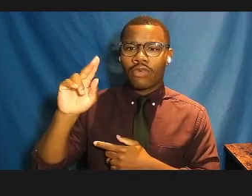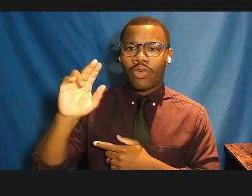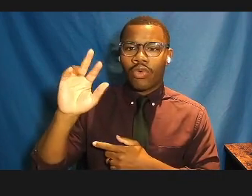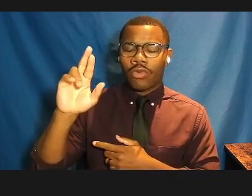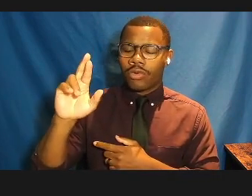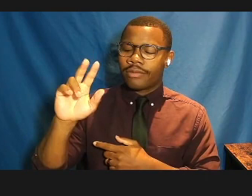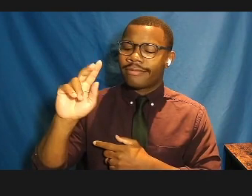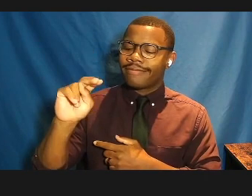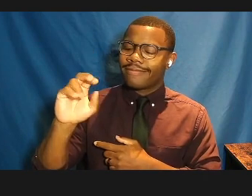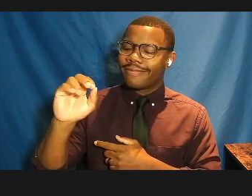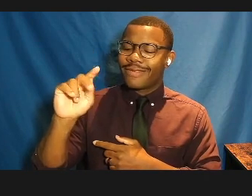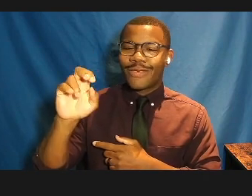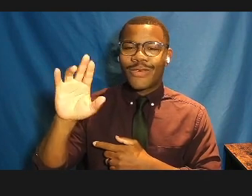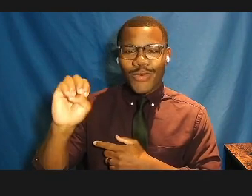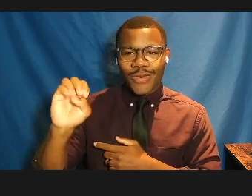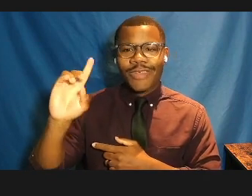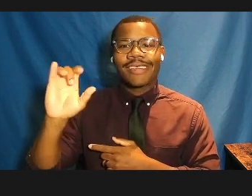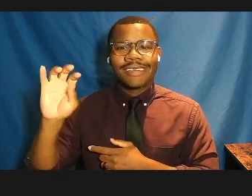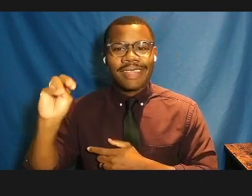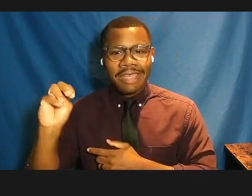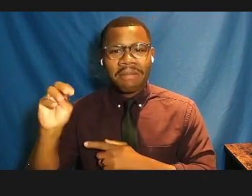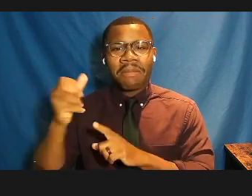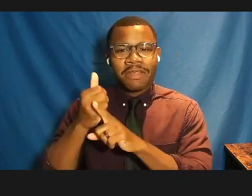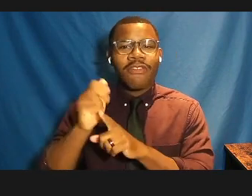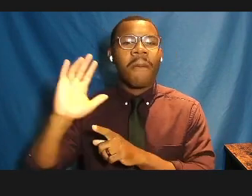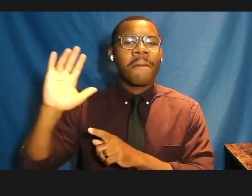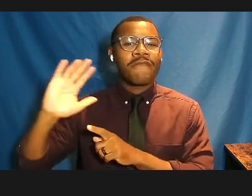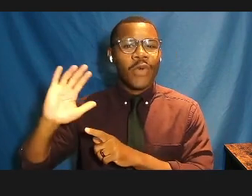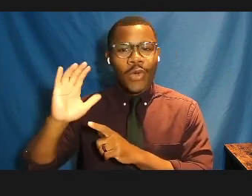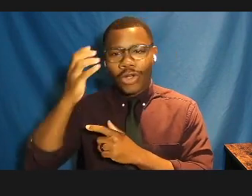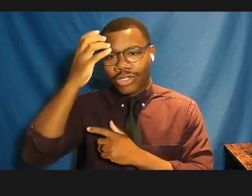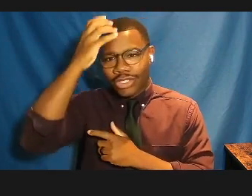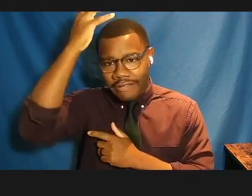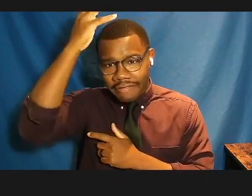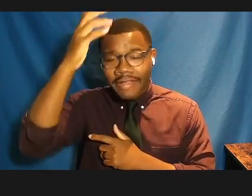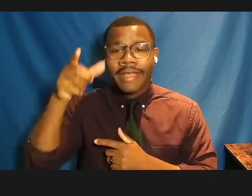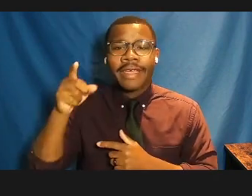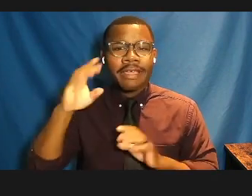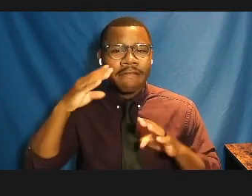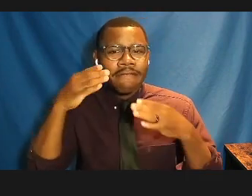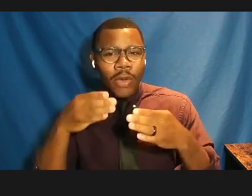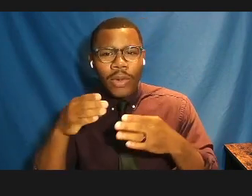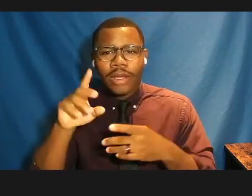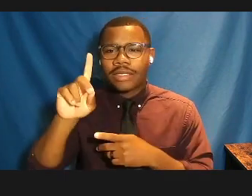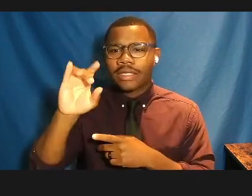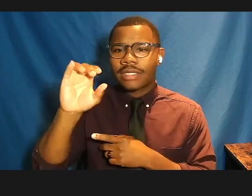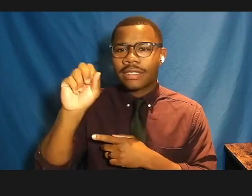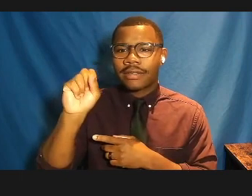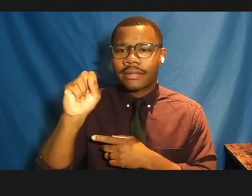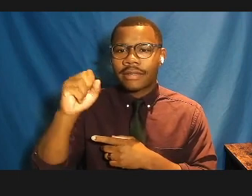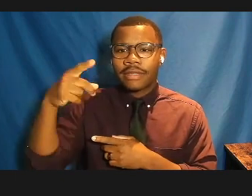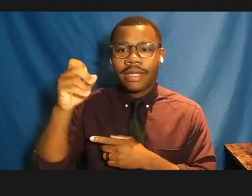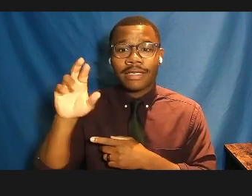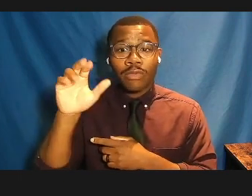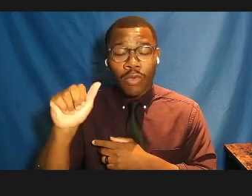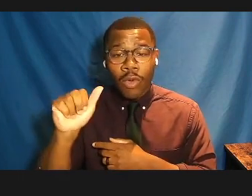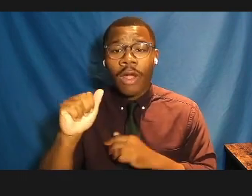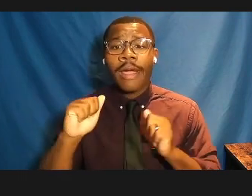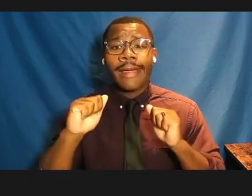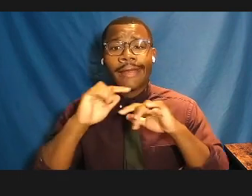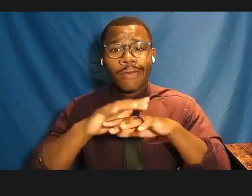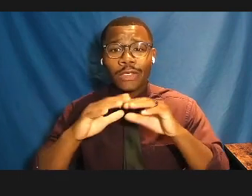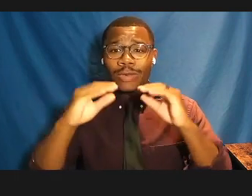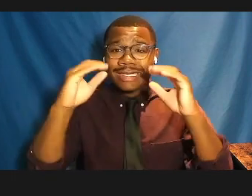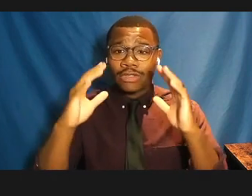Scott's research focuses on diasporic women's work and knowledge, intergenerational teaching, learning, cultural heritage,